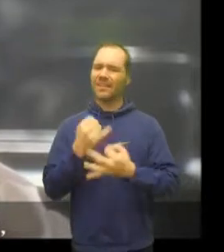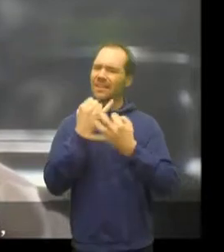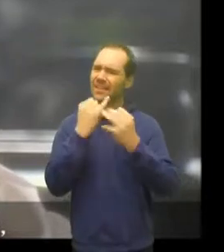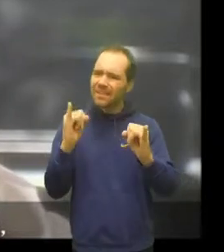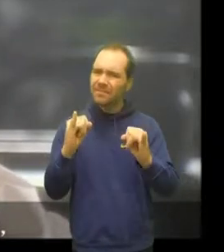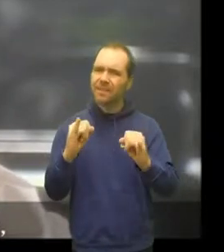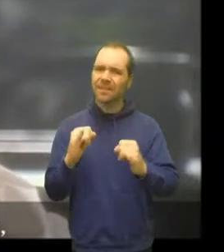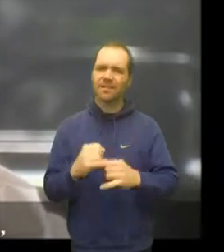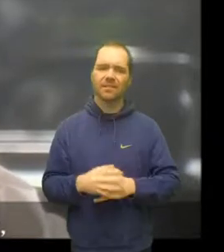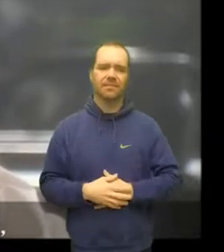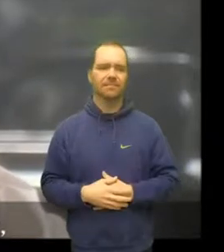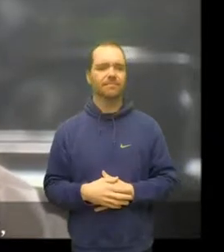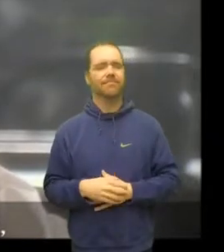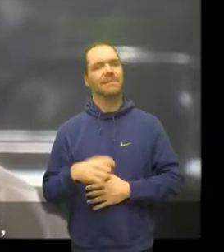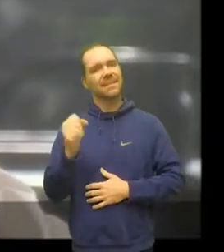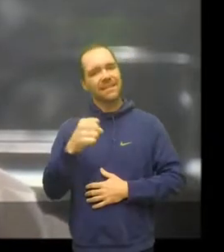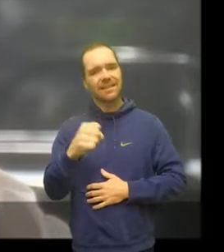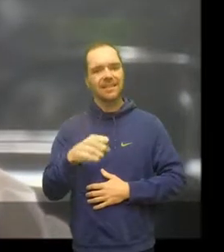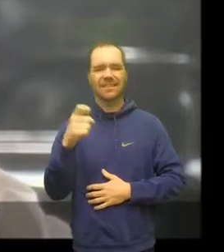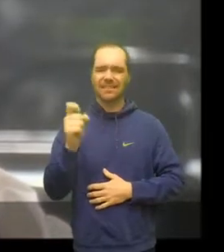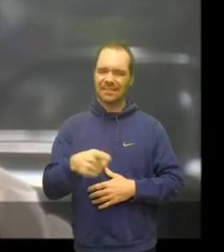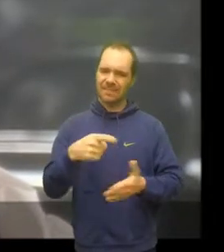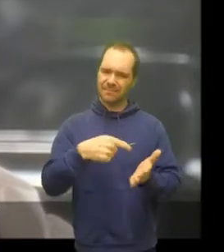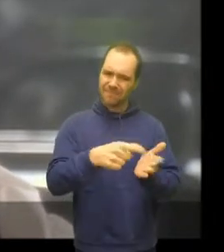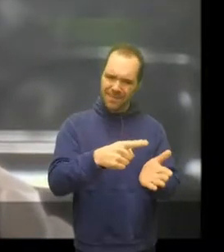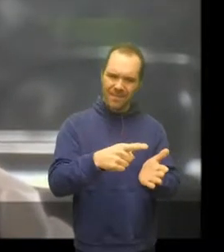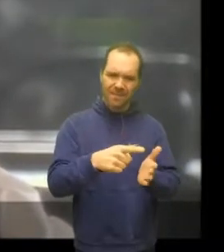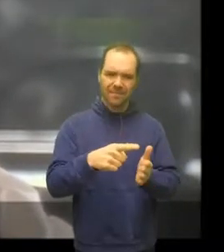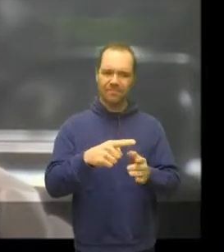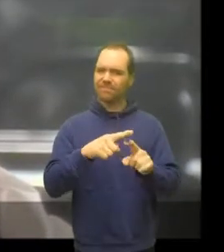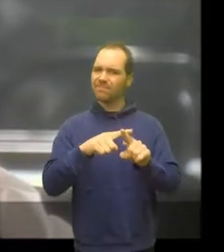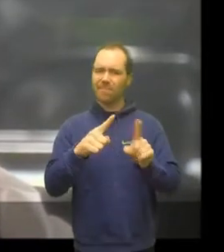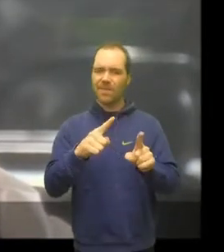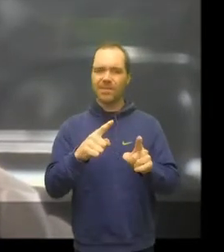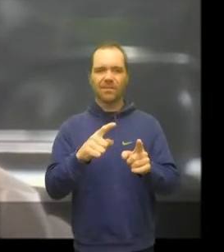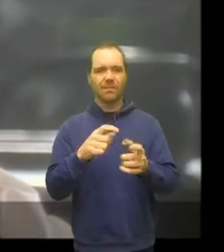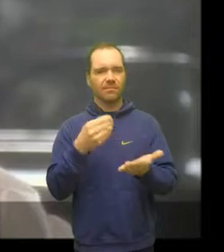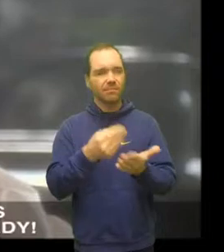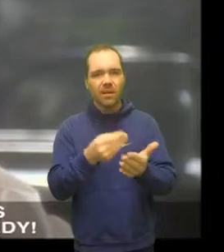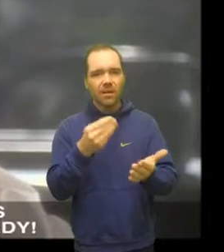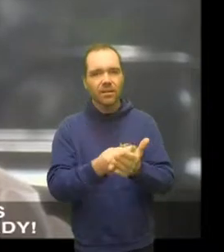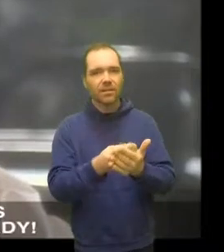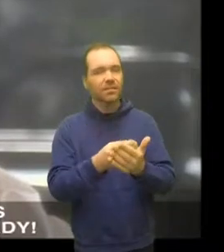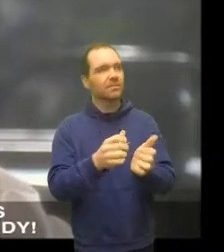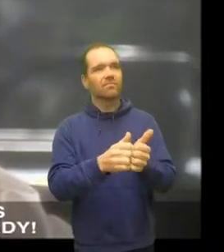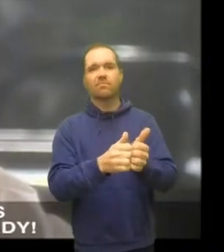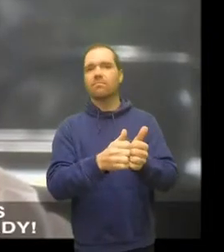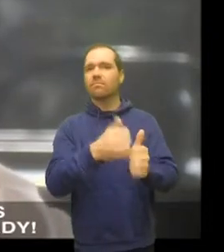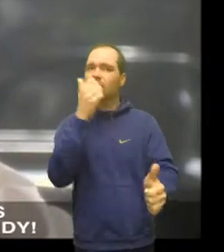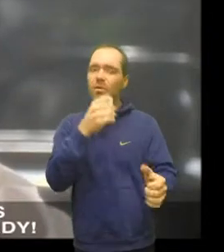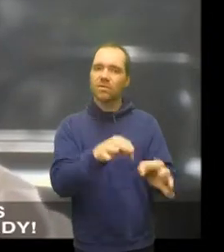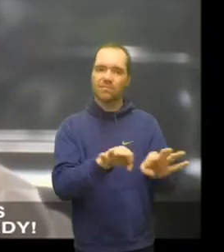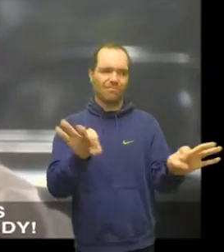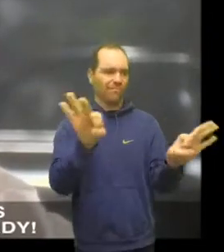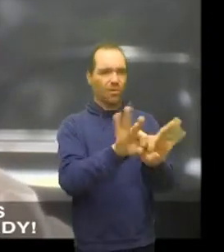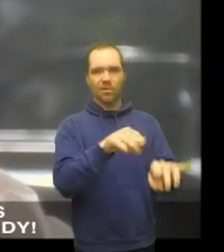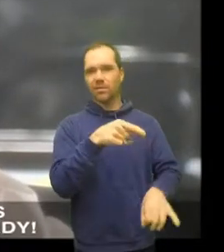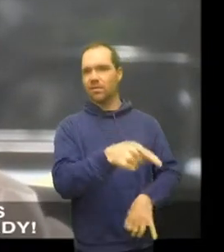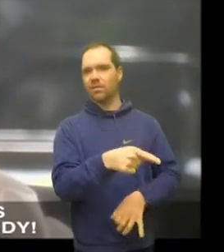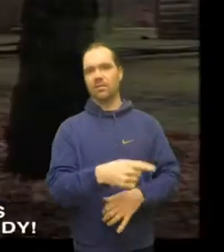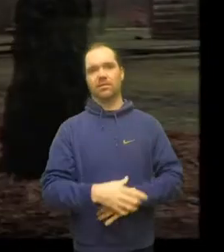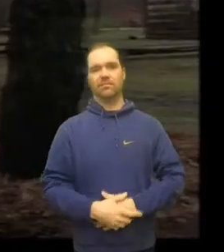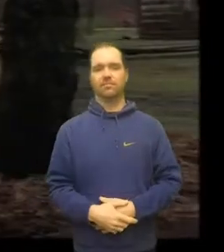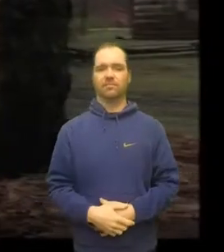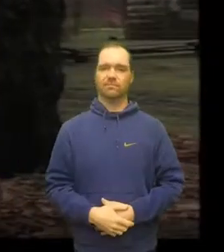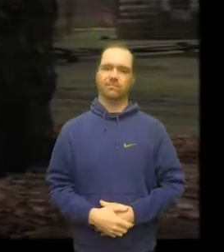whose purses are their conscience who hear their lust for wealth louder than the cries of the poor and the needy